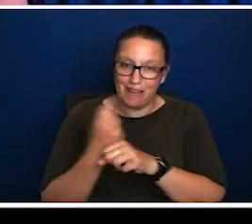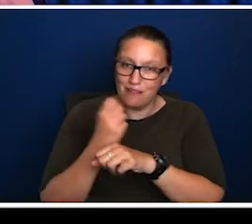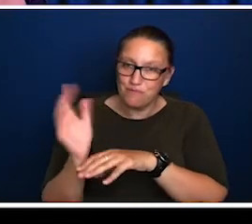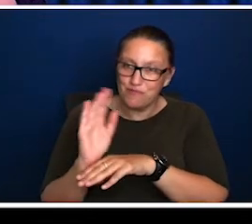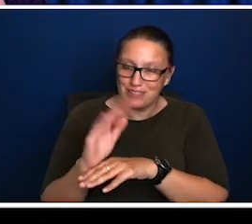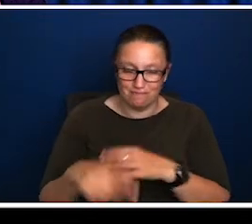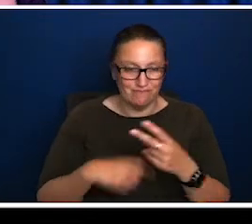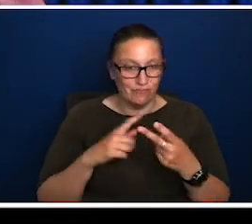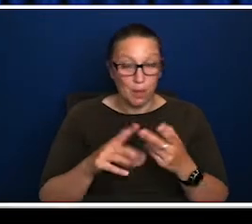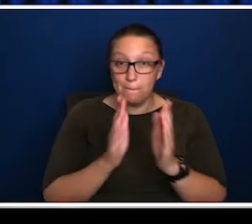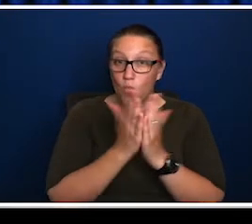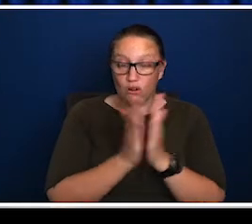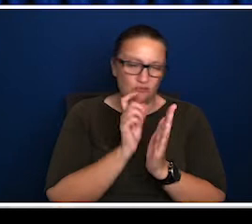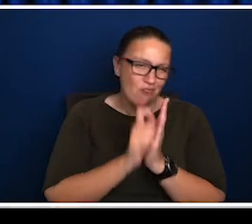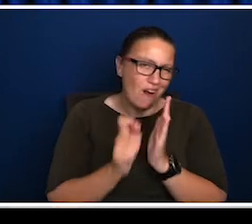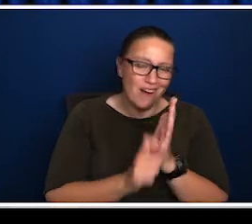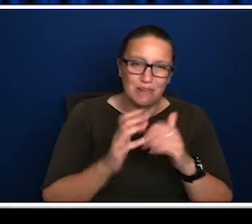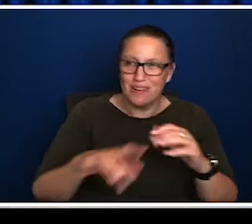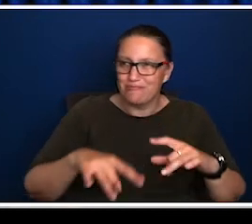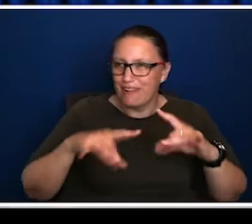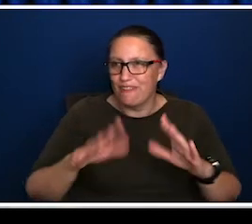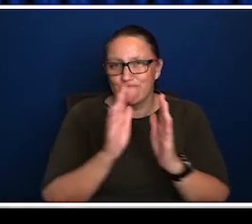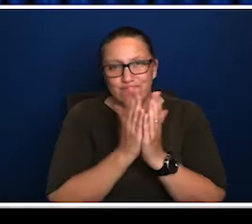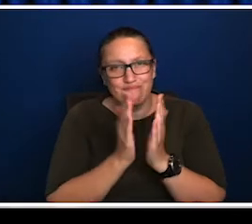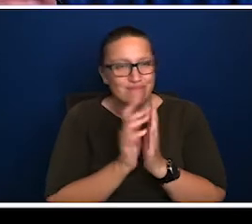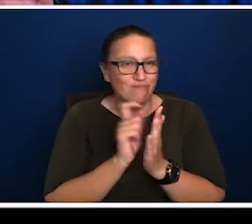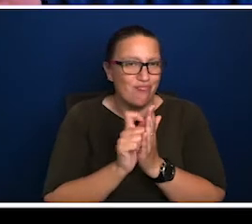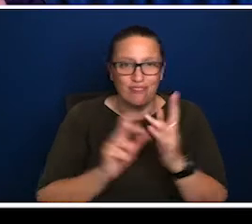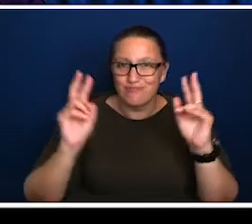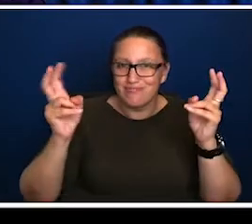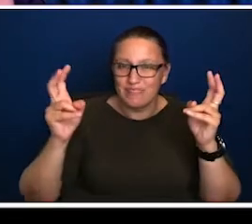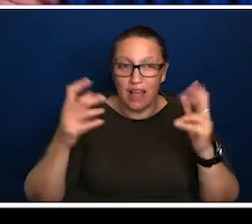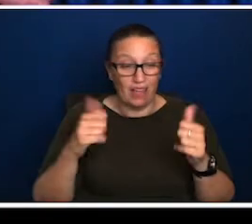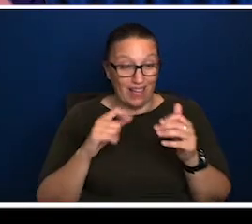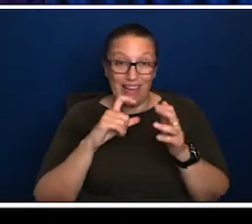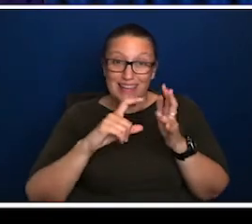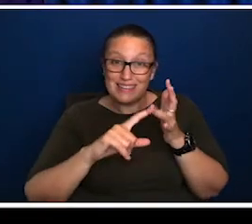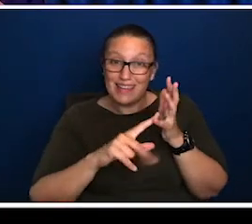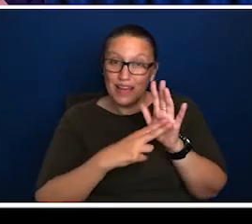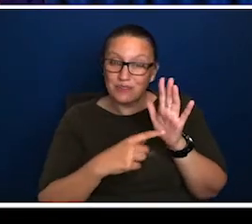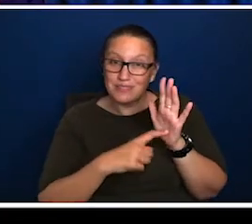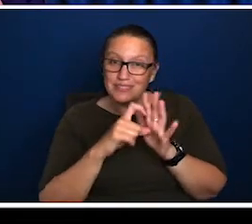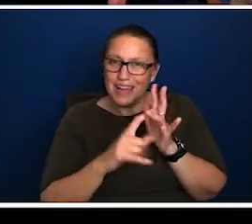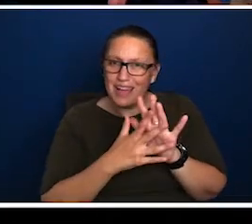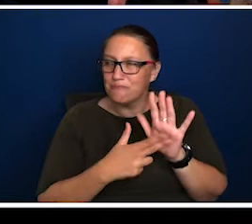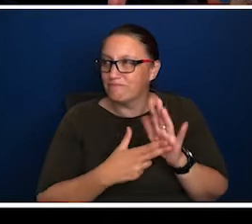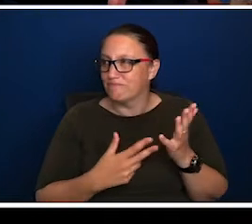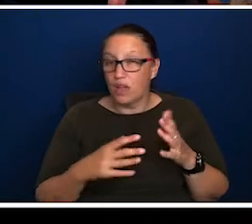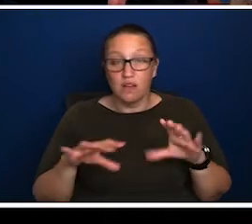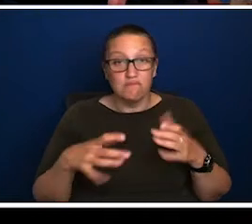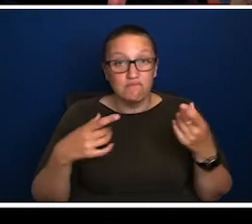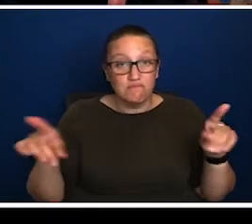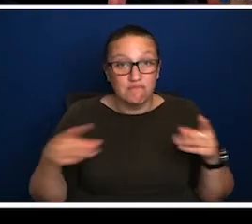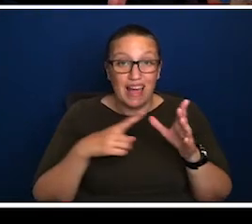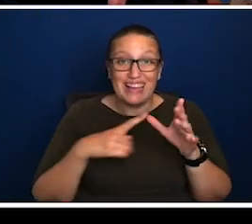Australia and Australian themes, even a thing like, a little thing like Countdown, had groups like Skyhooks and then ACDC writing